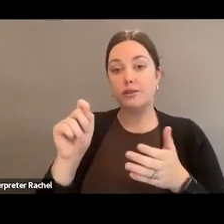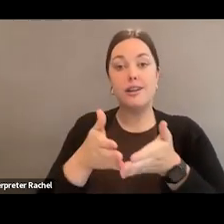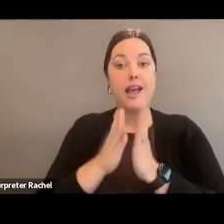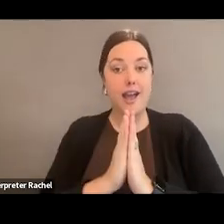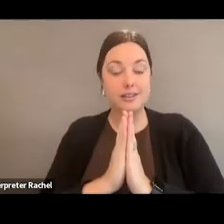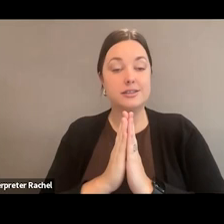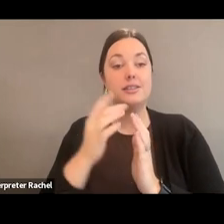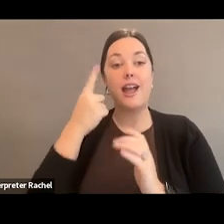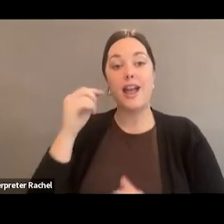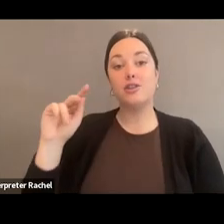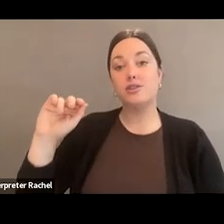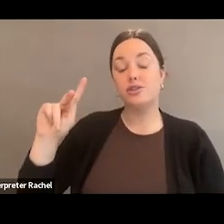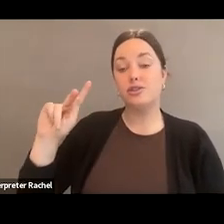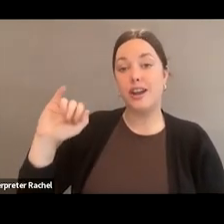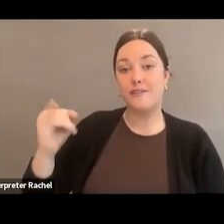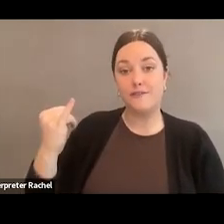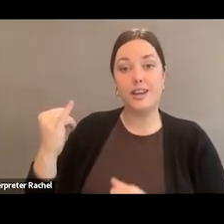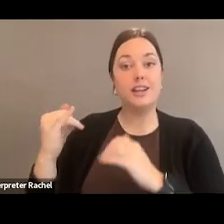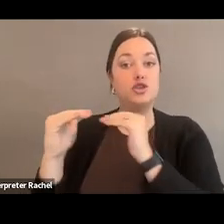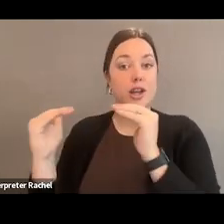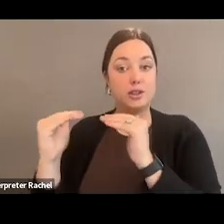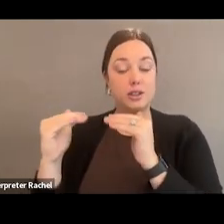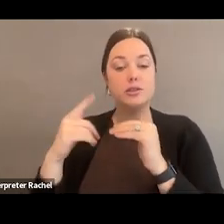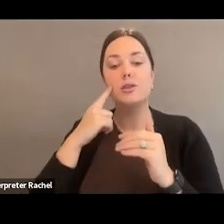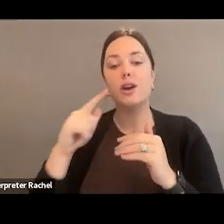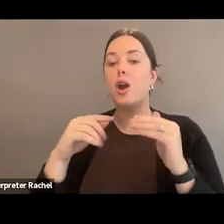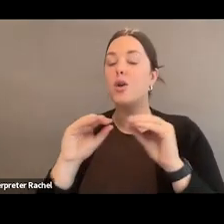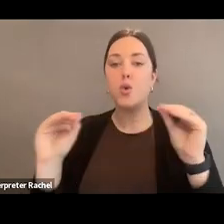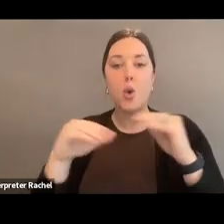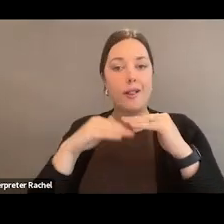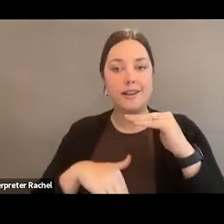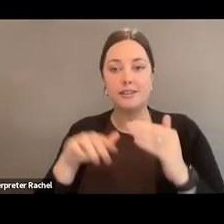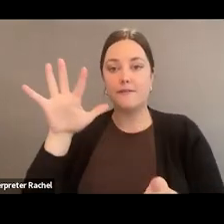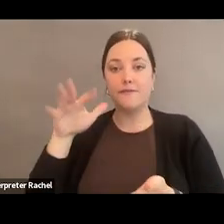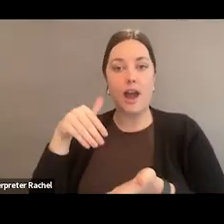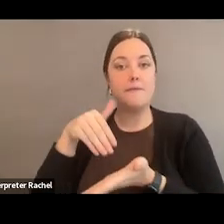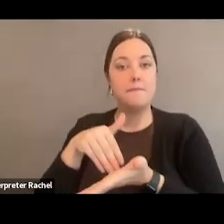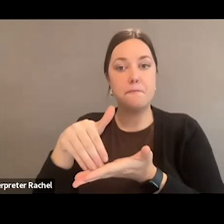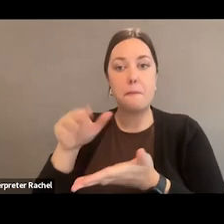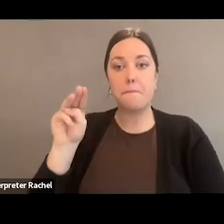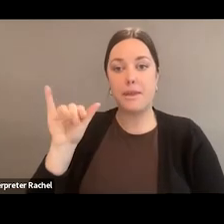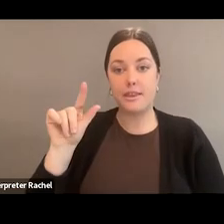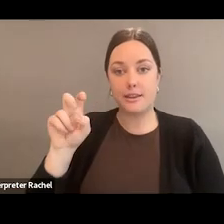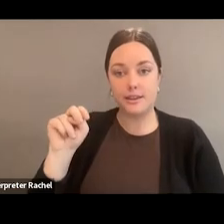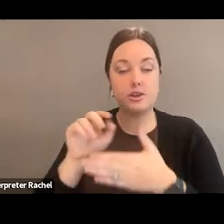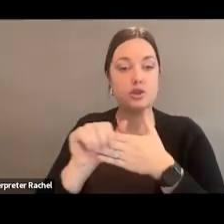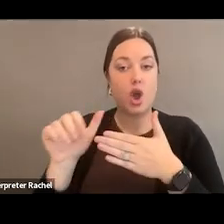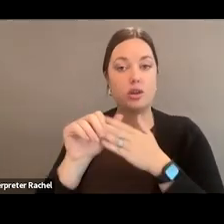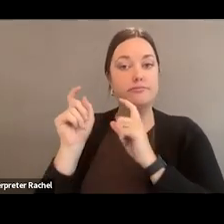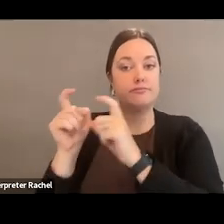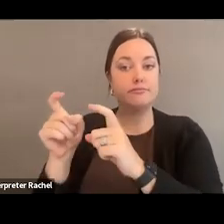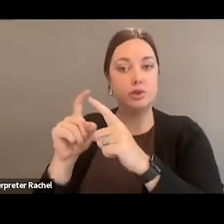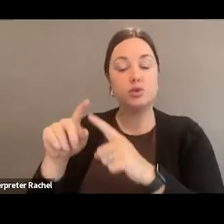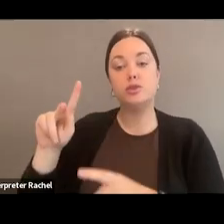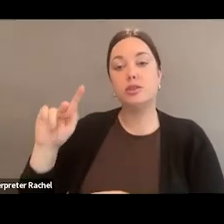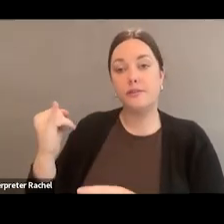group was for a funding level of no less than $5 million to go towards the newly established arts and juvenile justice